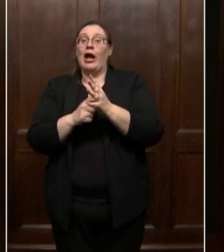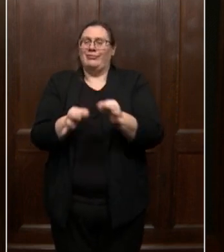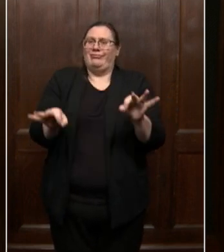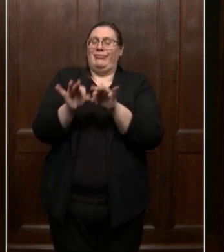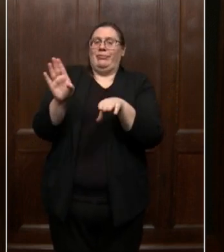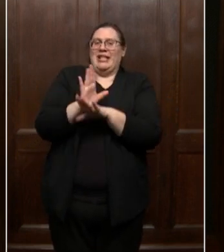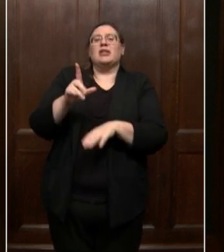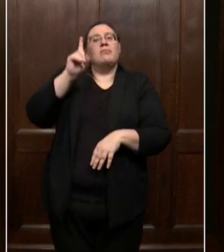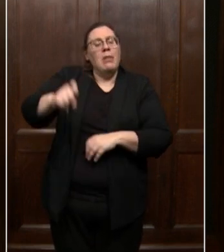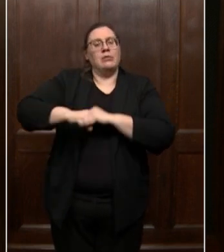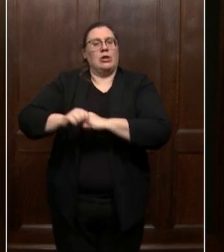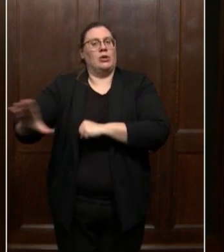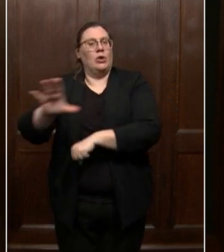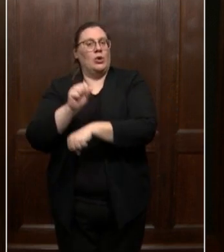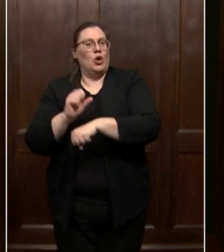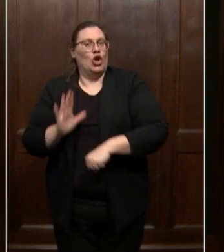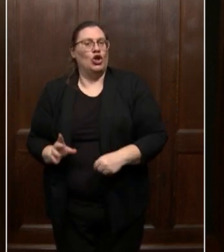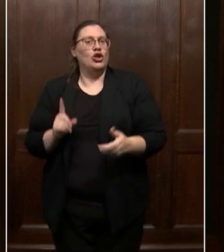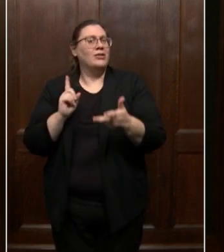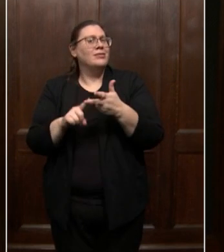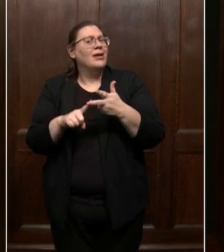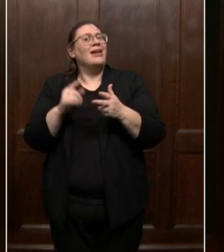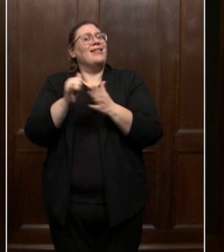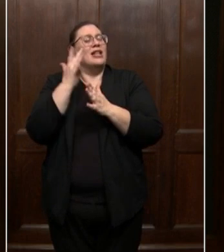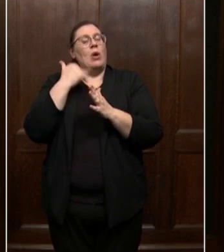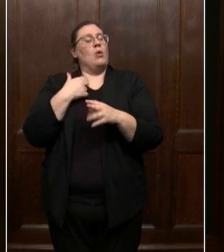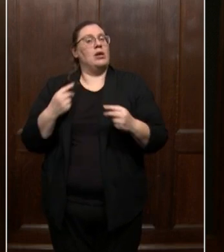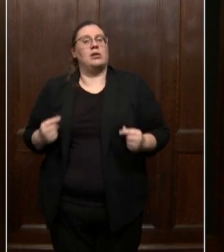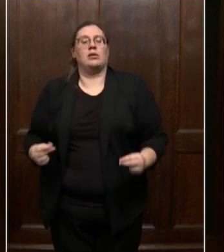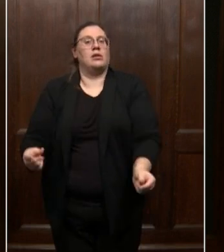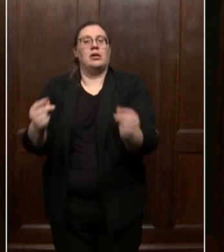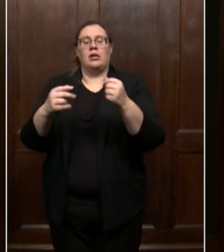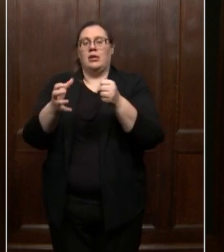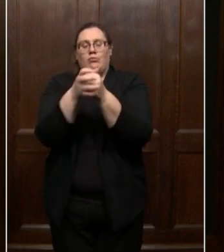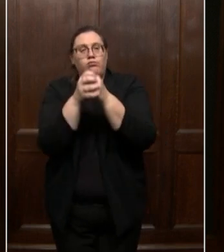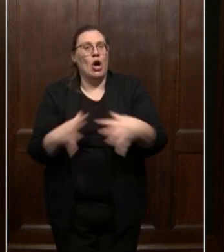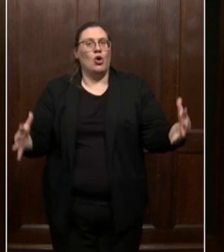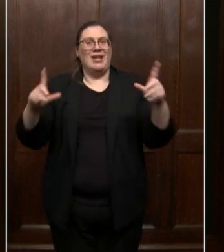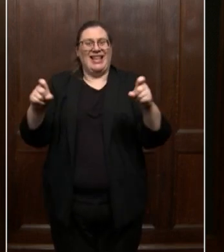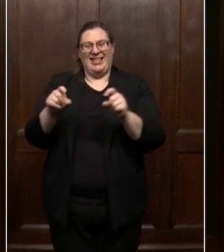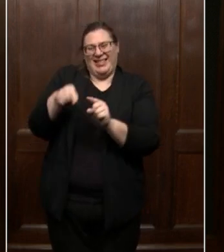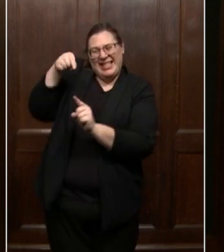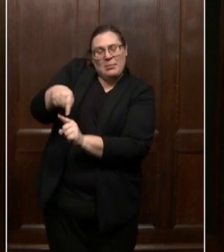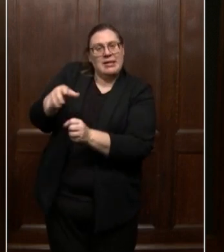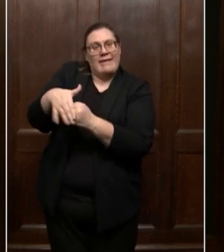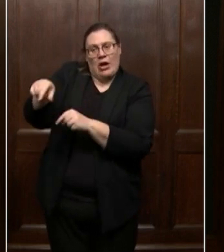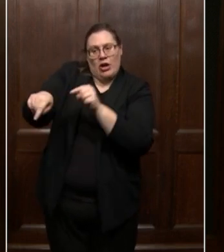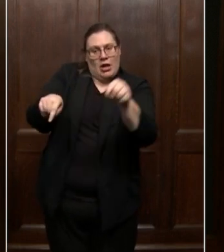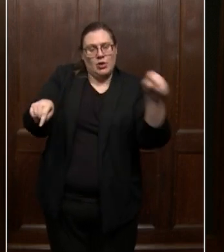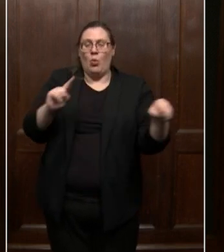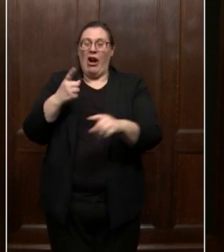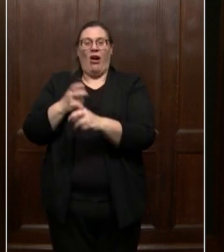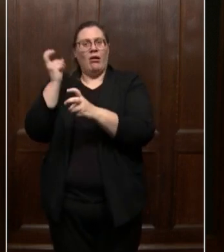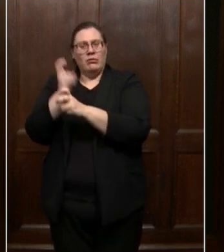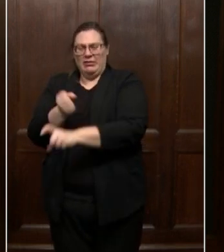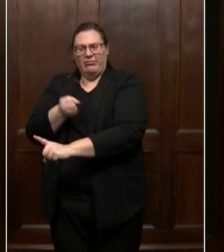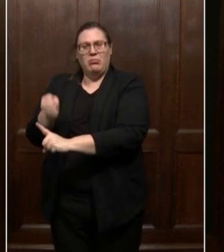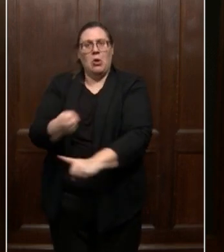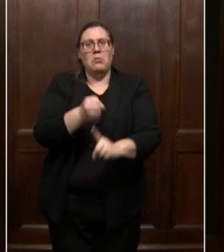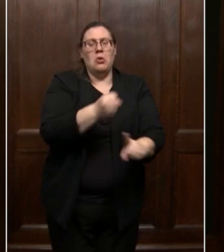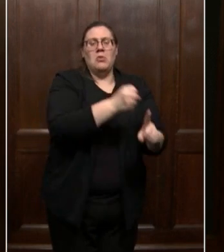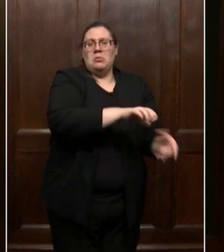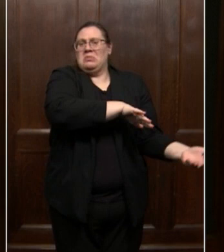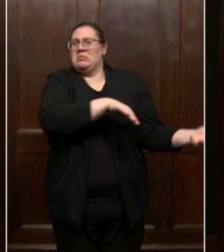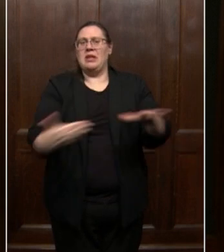protect their workers. It's why we've worked quickly to expand testing in neighborhoods that are disproportionately dying from COVID